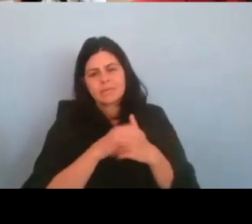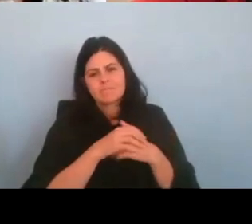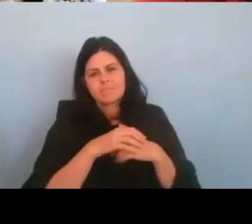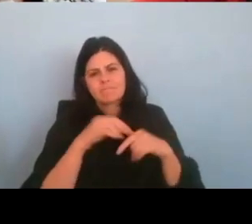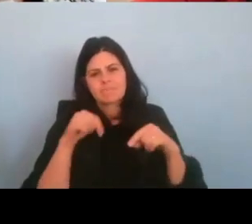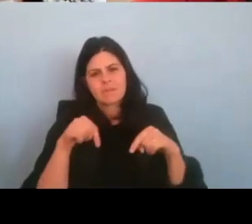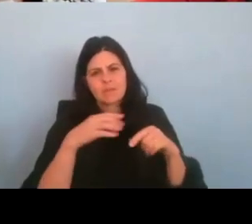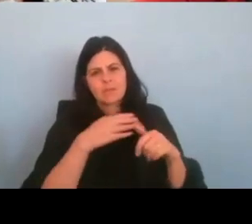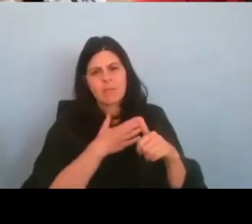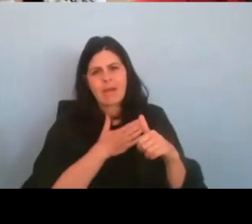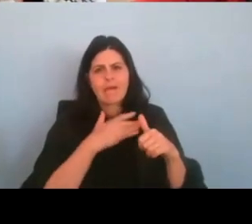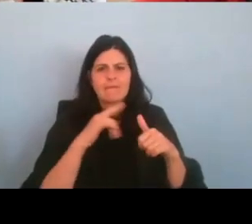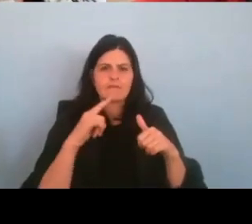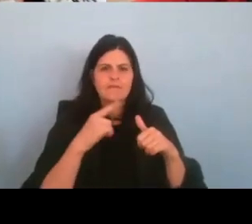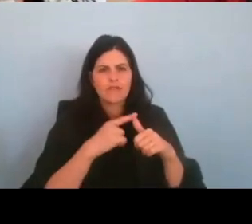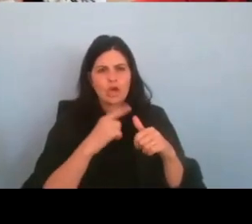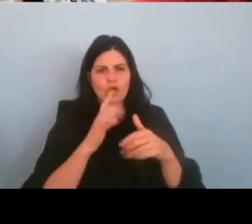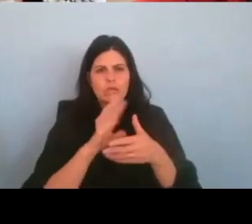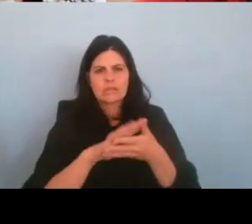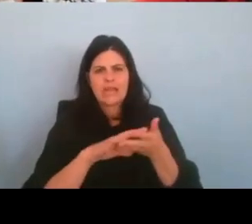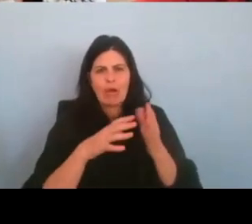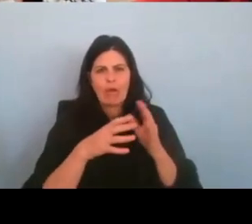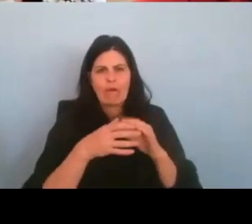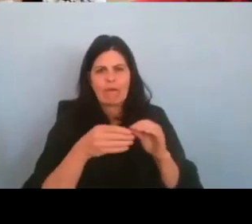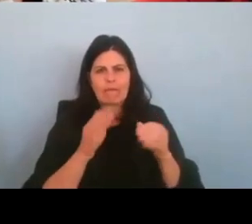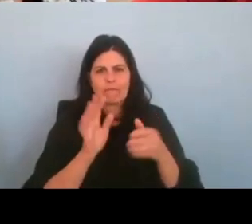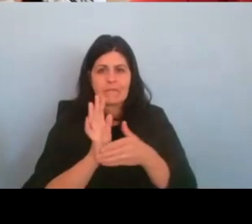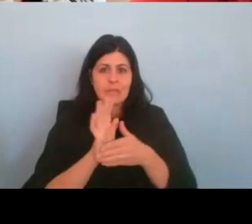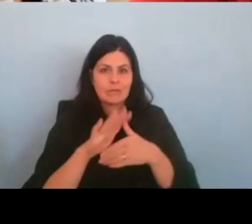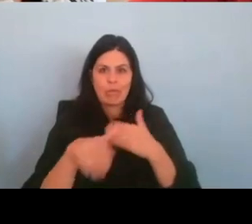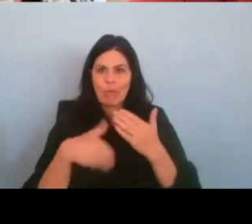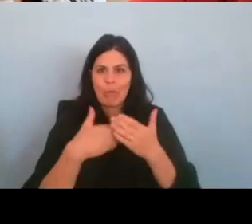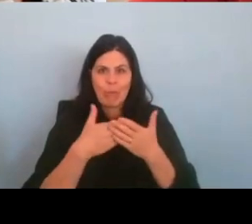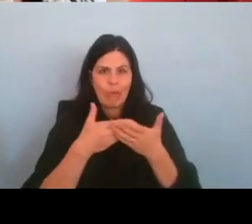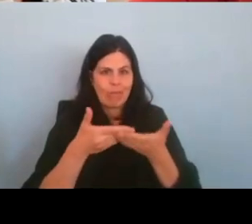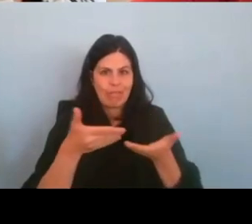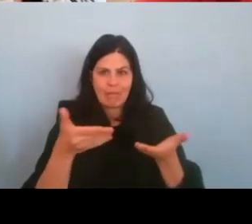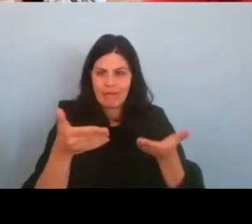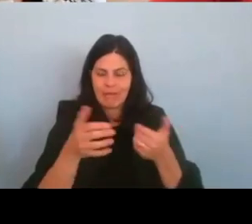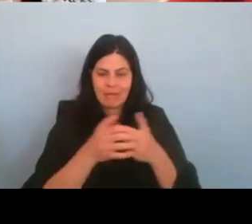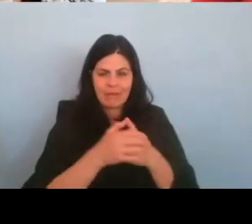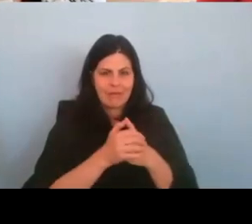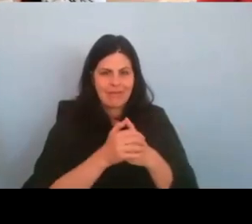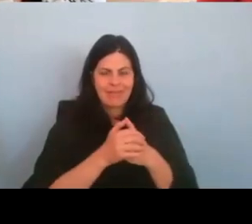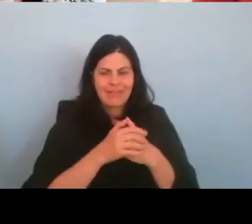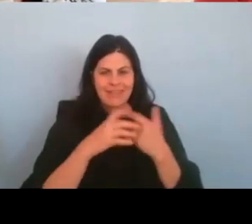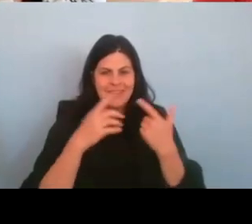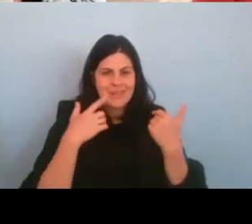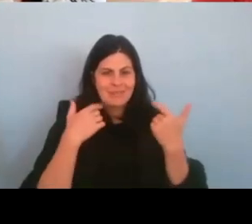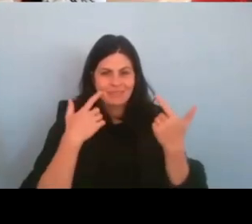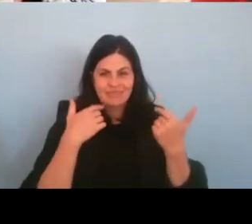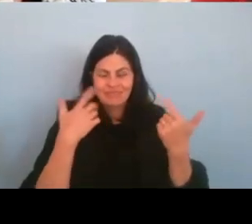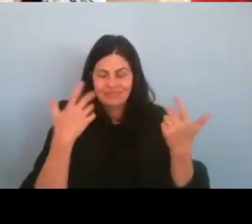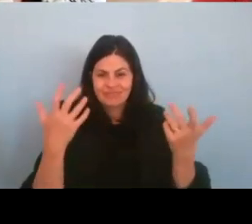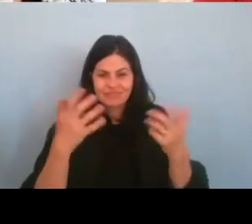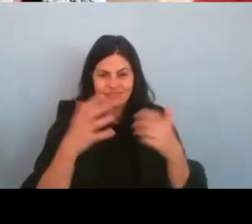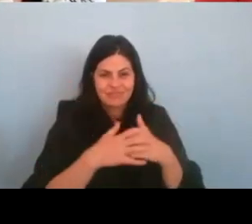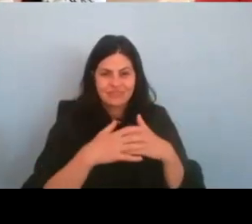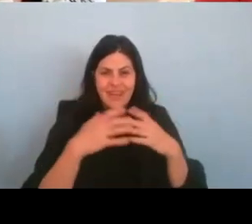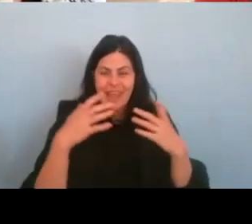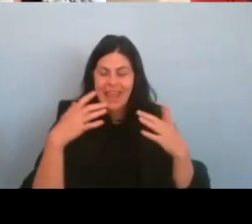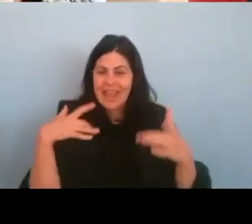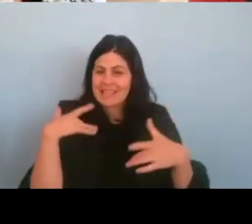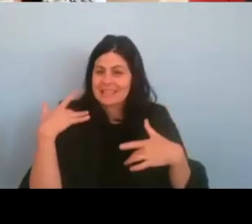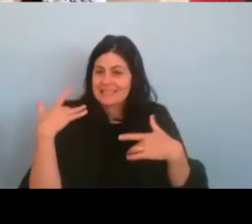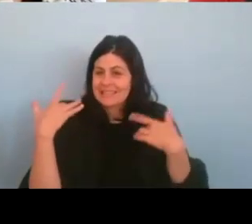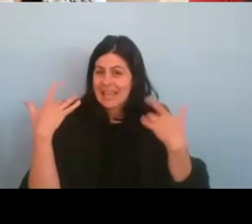my first narrative film. So the whole thing was, um, it was exciting. It